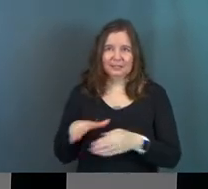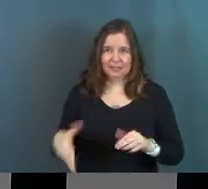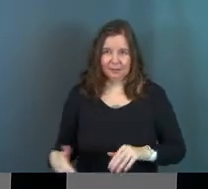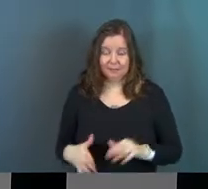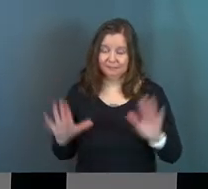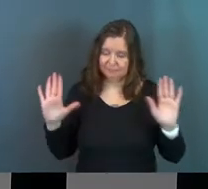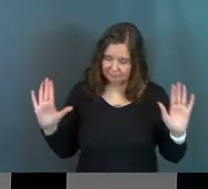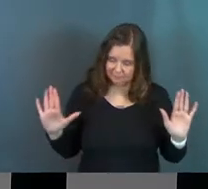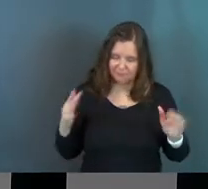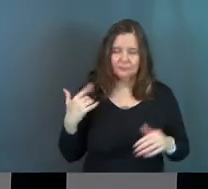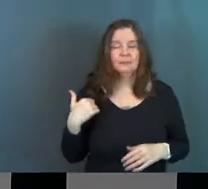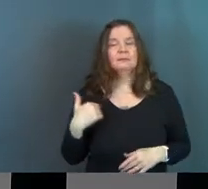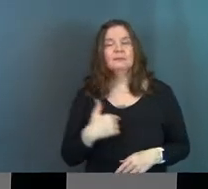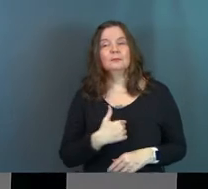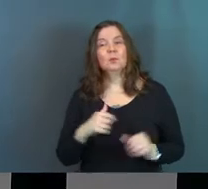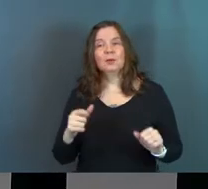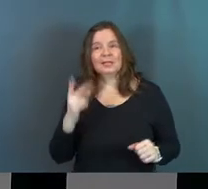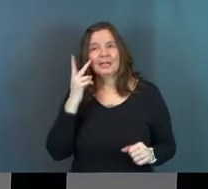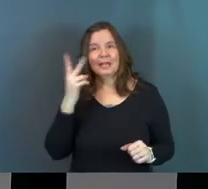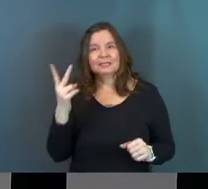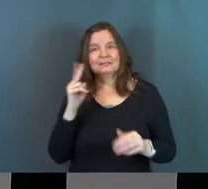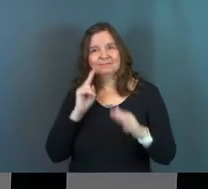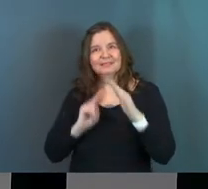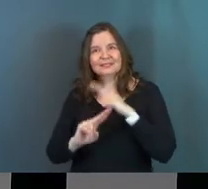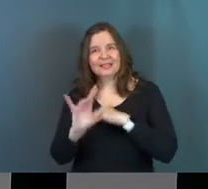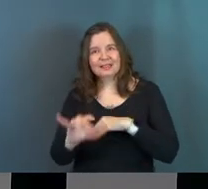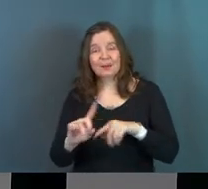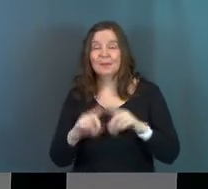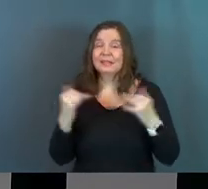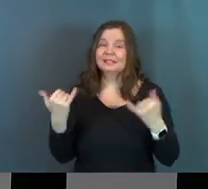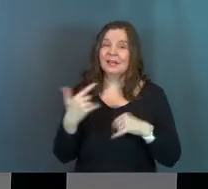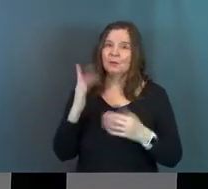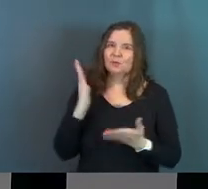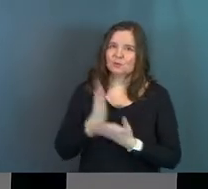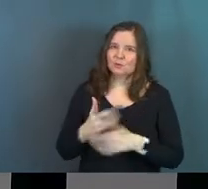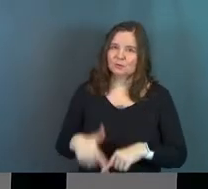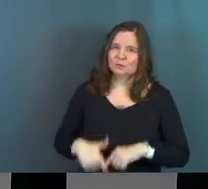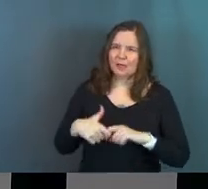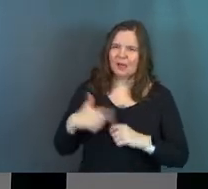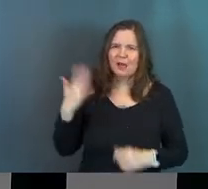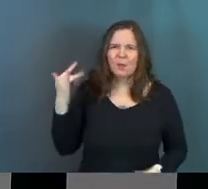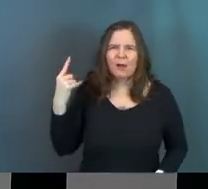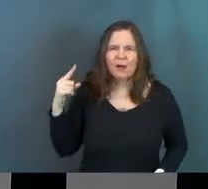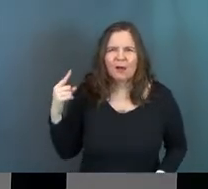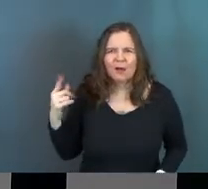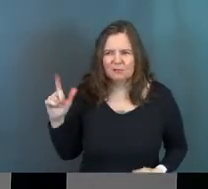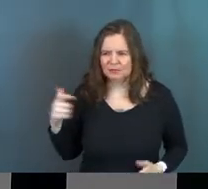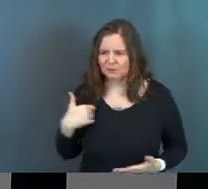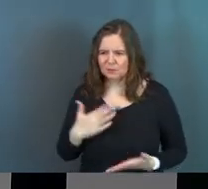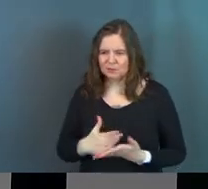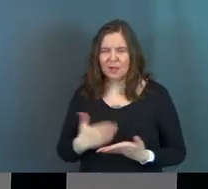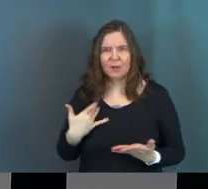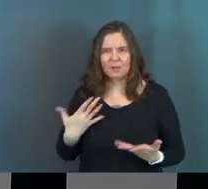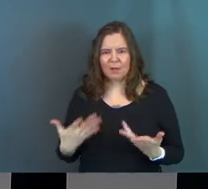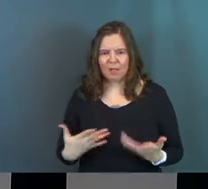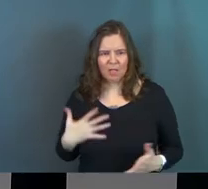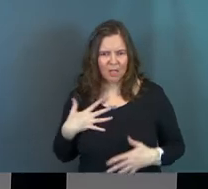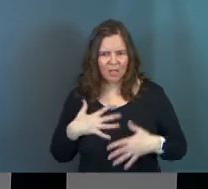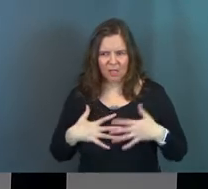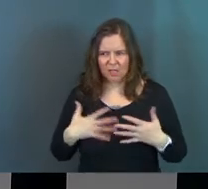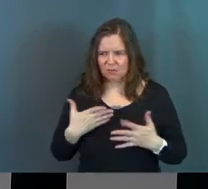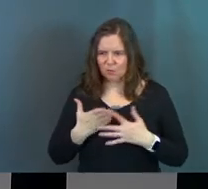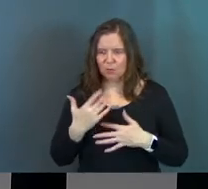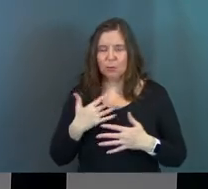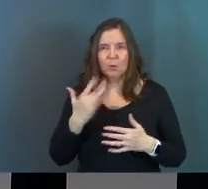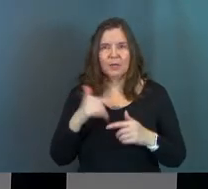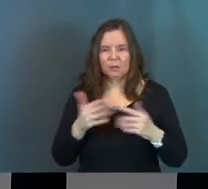So we can see that. But today we have to stop here. Why? Why do we have to stop and go through